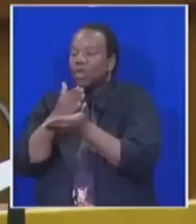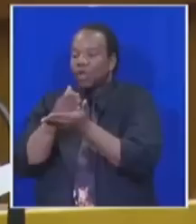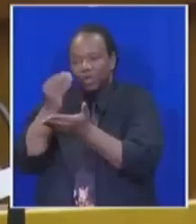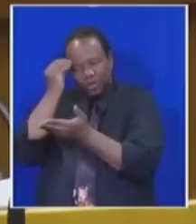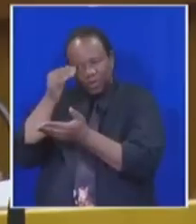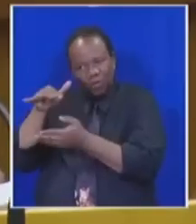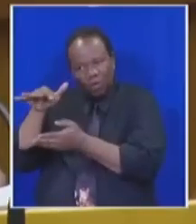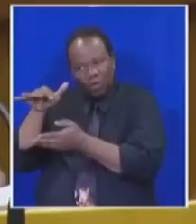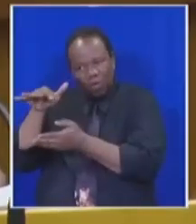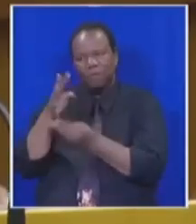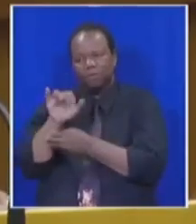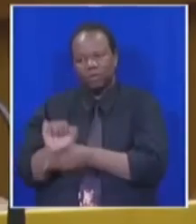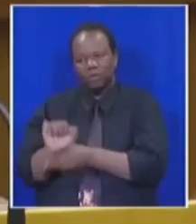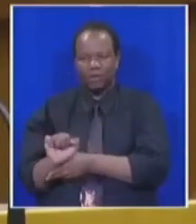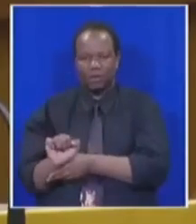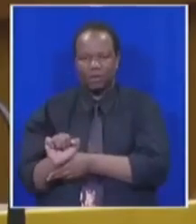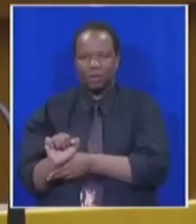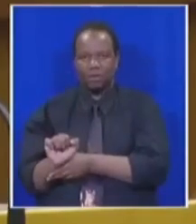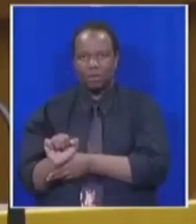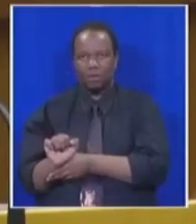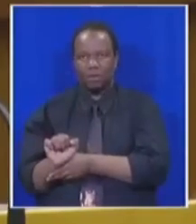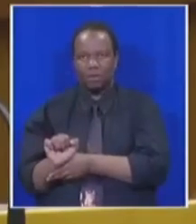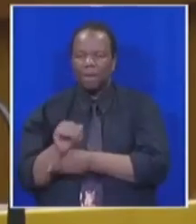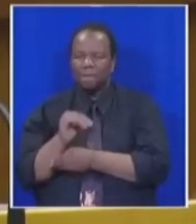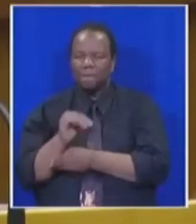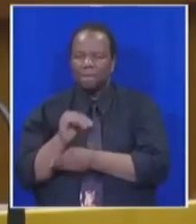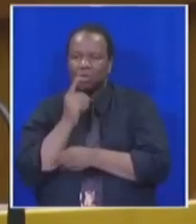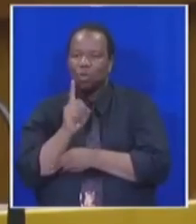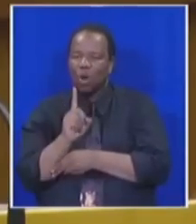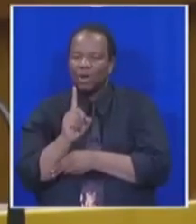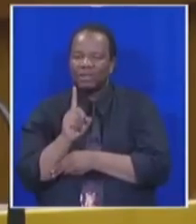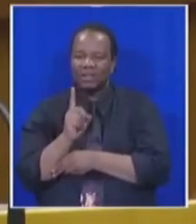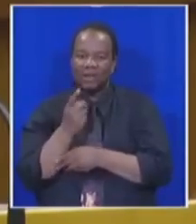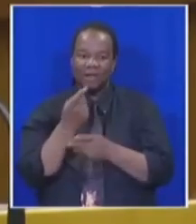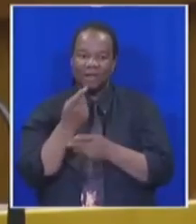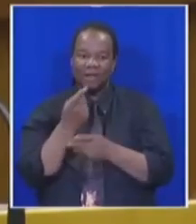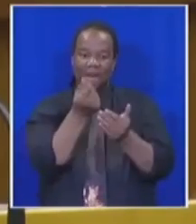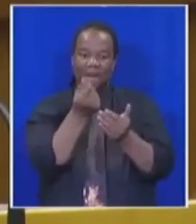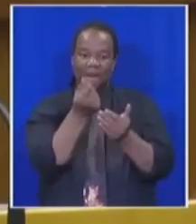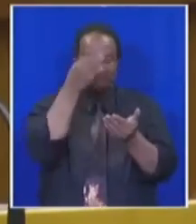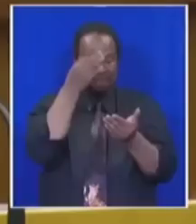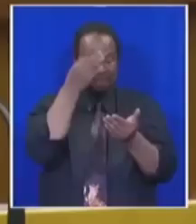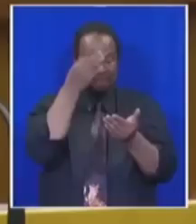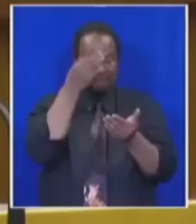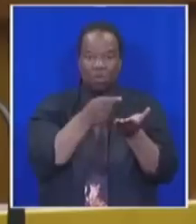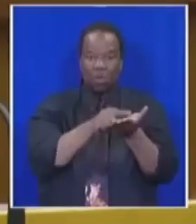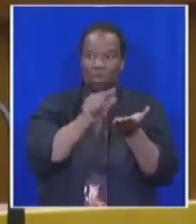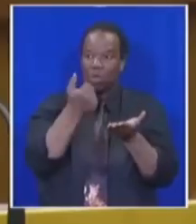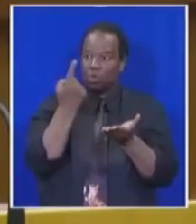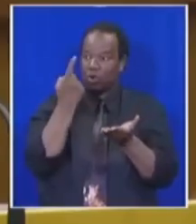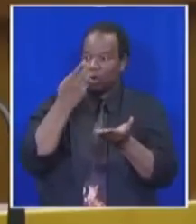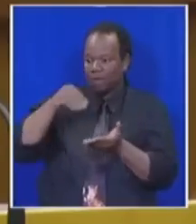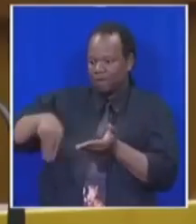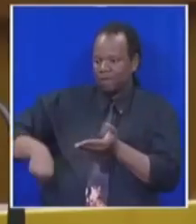South Africans. Put simply, this means that public funds must not be diverted for private ends.